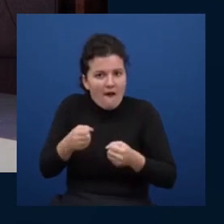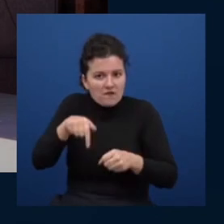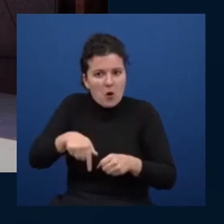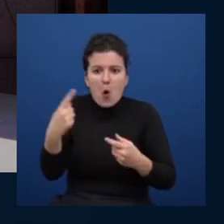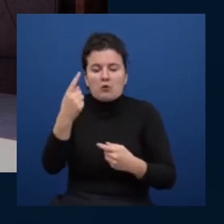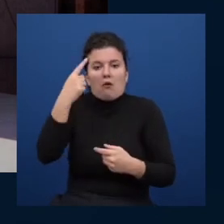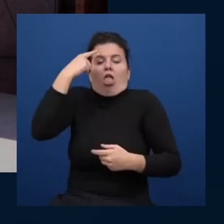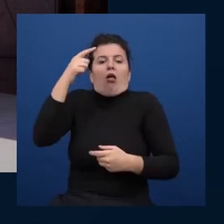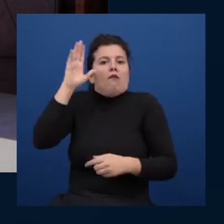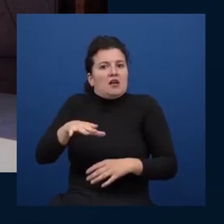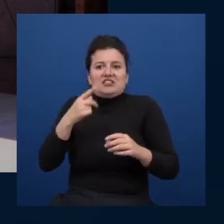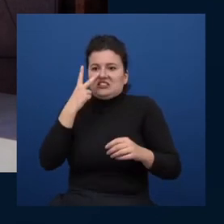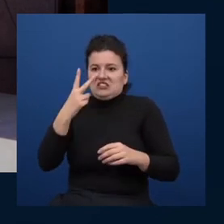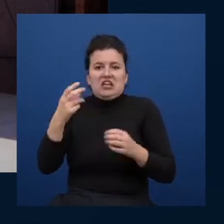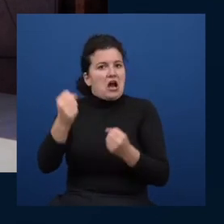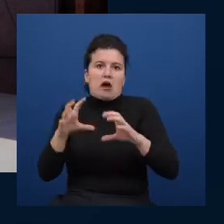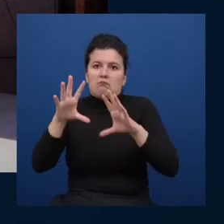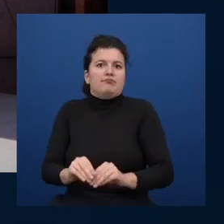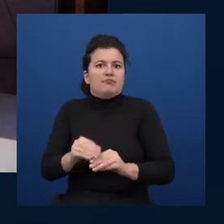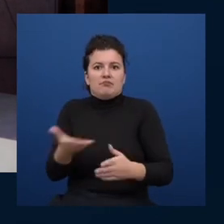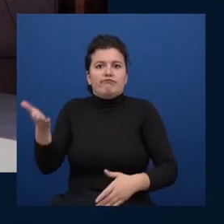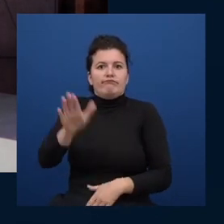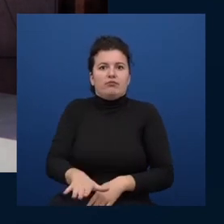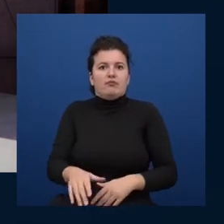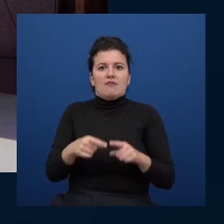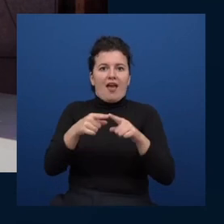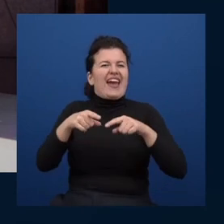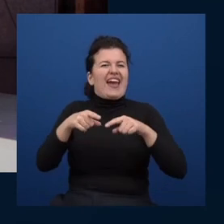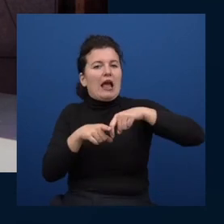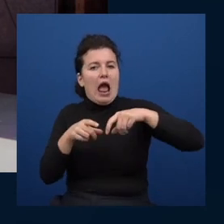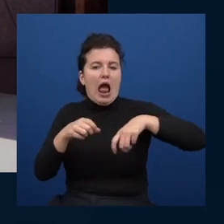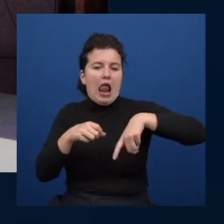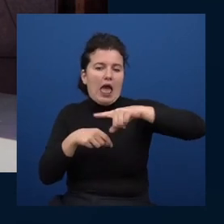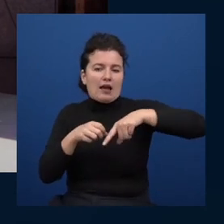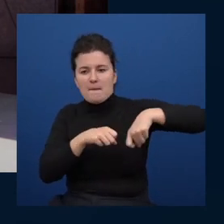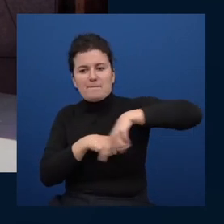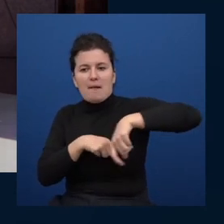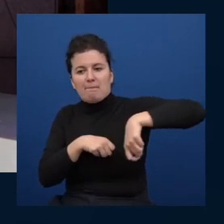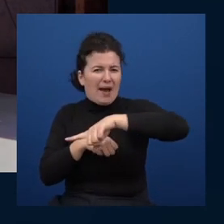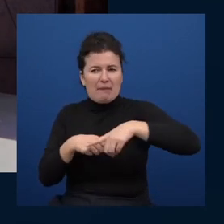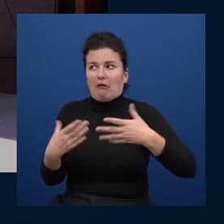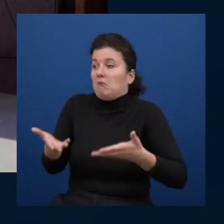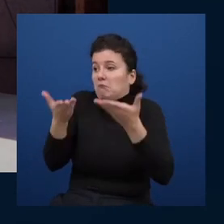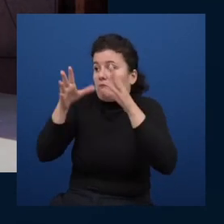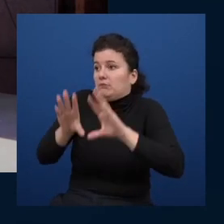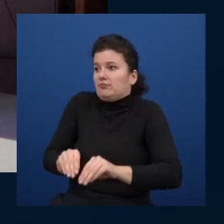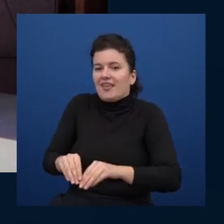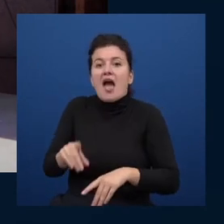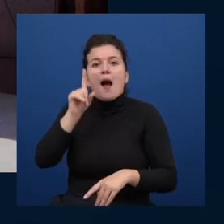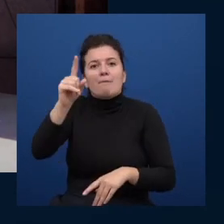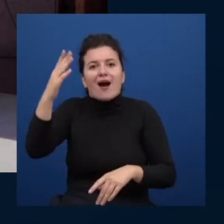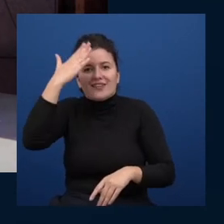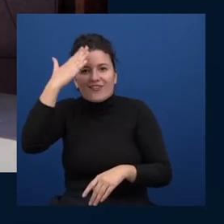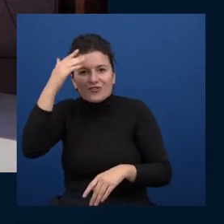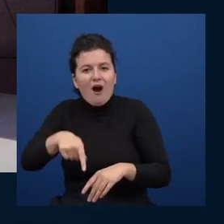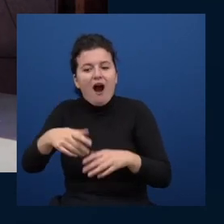work that would be a problem but if i know that security is a thing then i can call a professional security engineer when